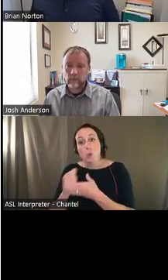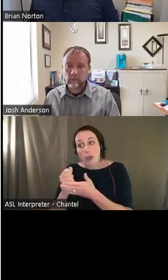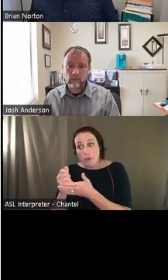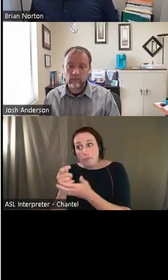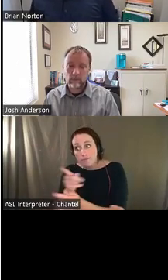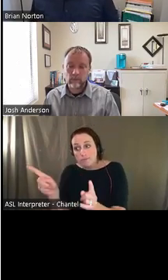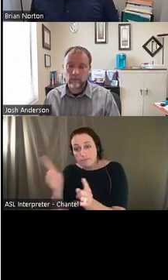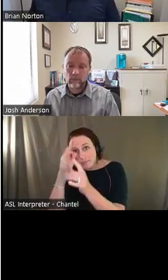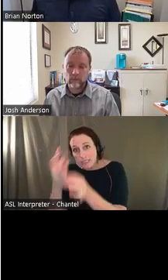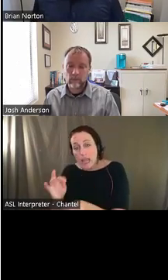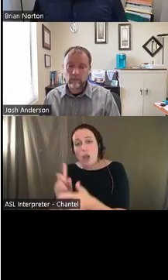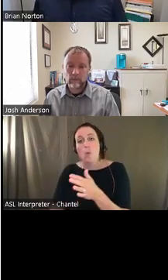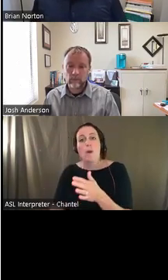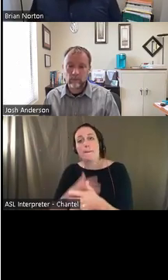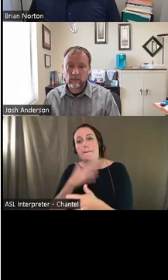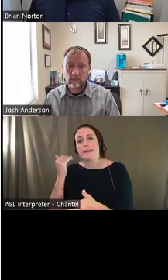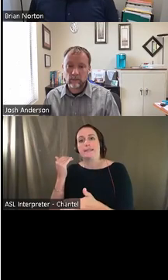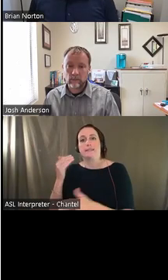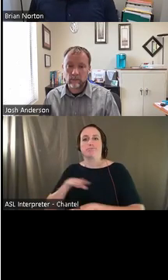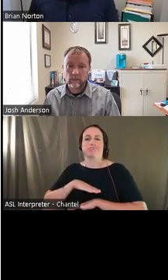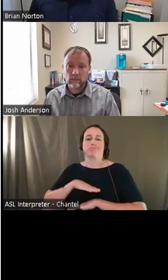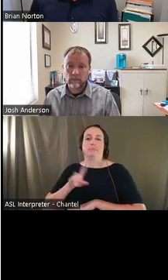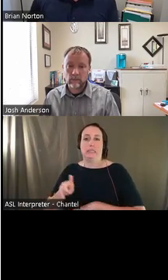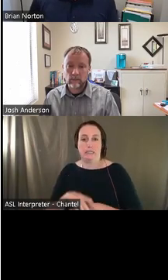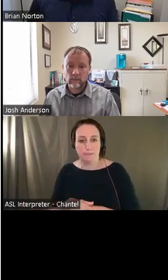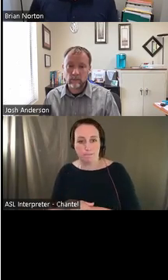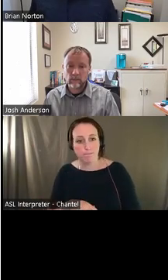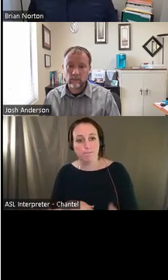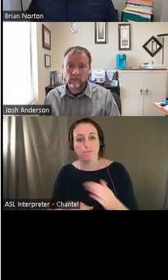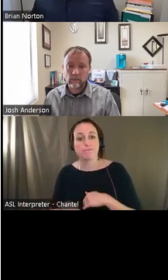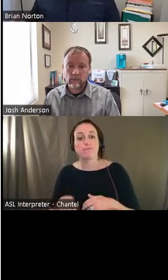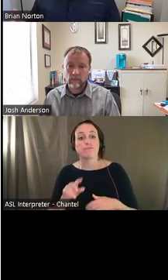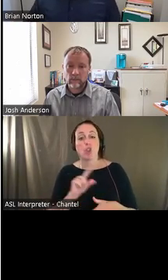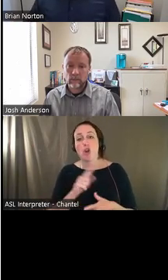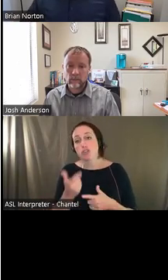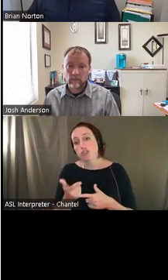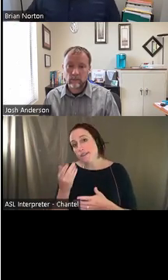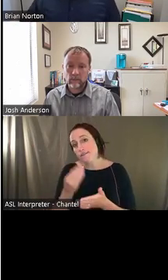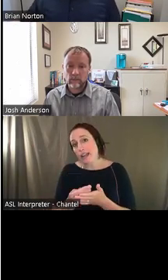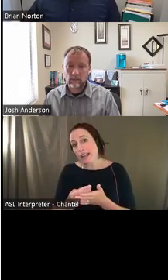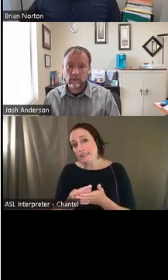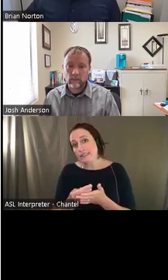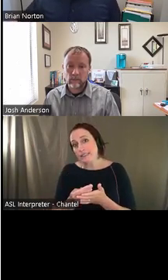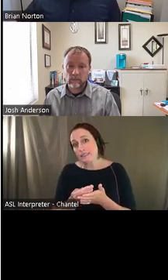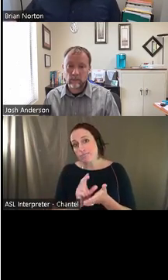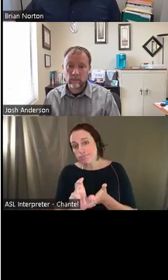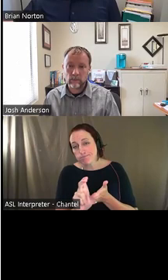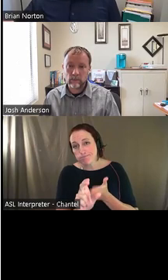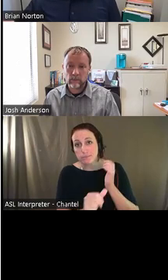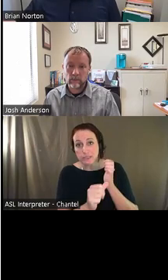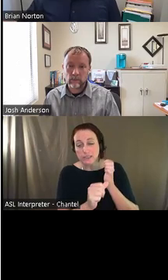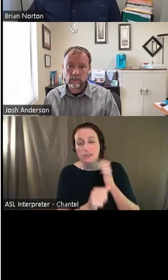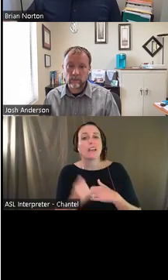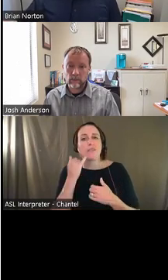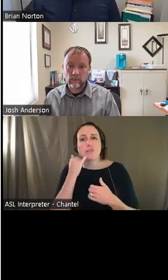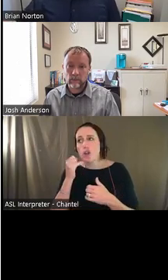best meets their needs. Um, we also offer alternative financing. If you're not connected to a, to VR